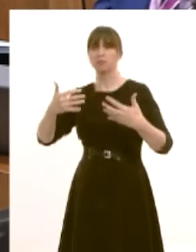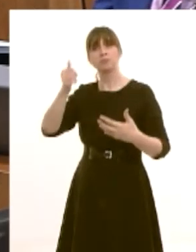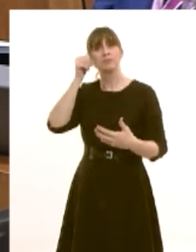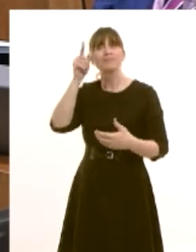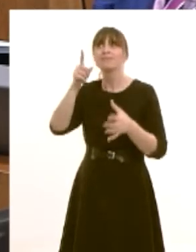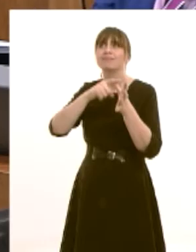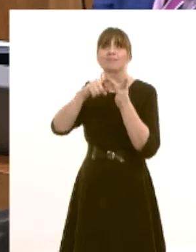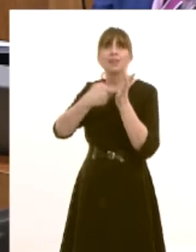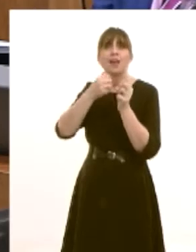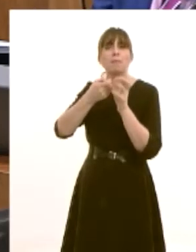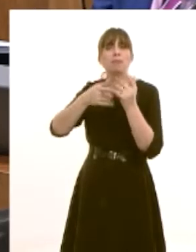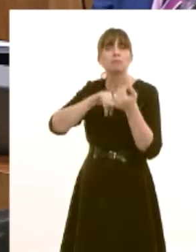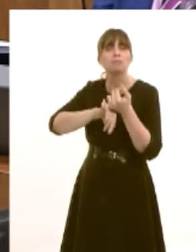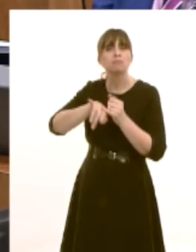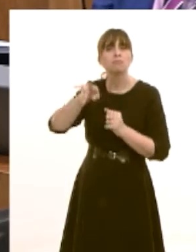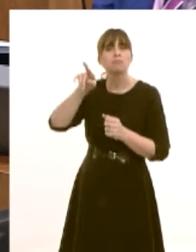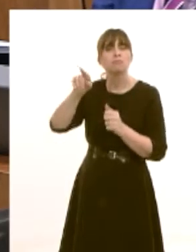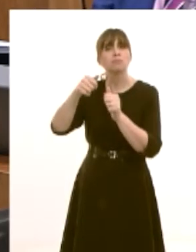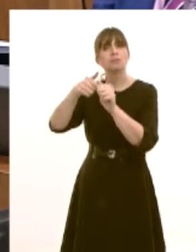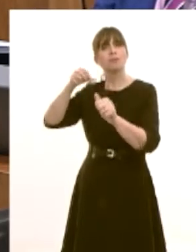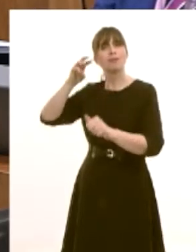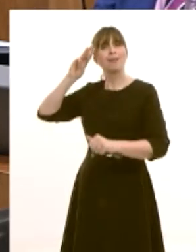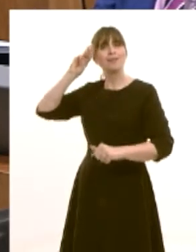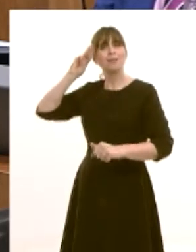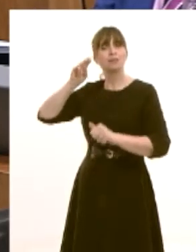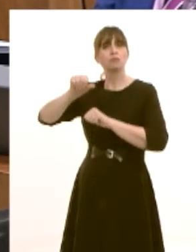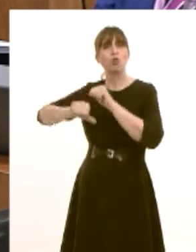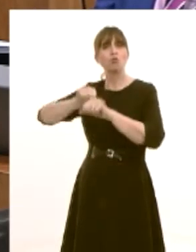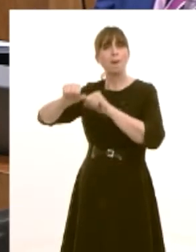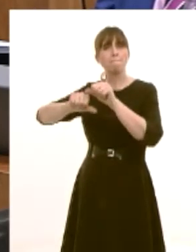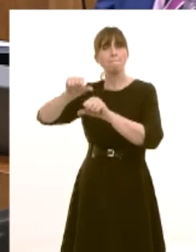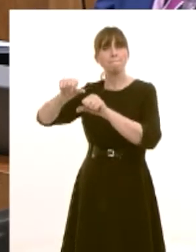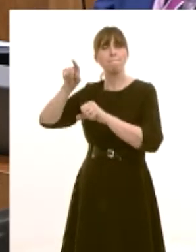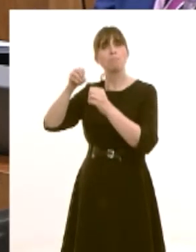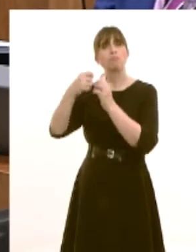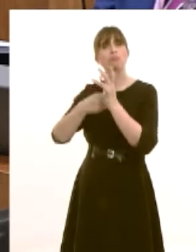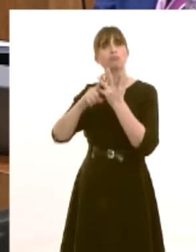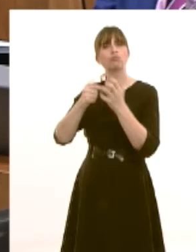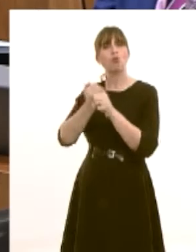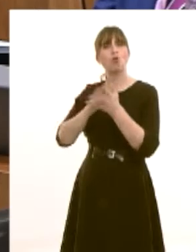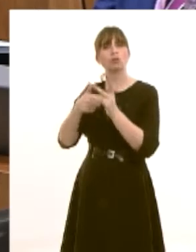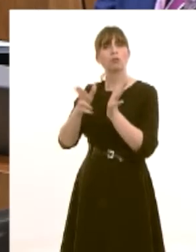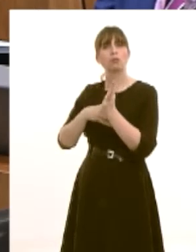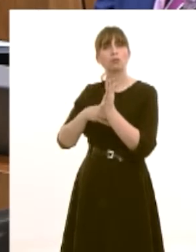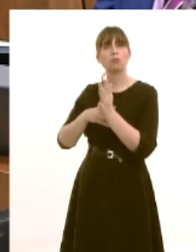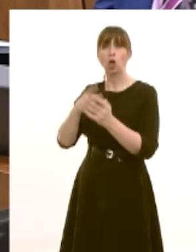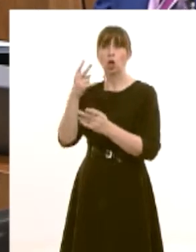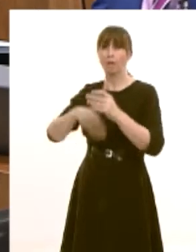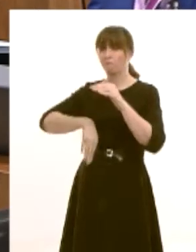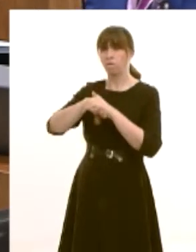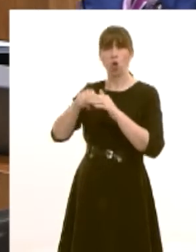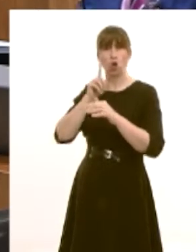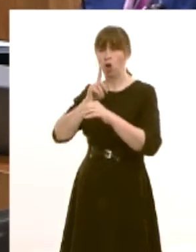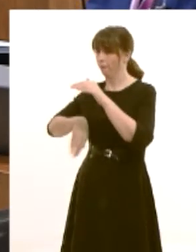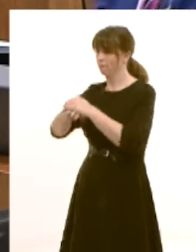airbus where the airbus industrial cadets program at broughton has two all girl cohorts they've given over